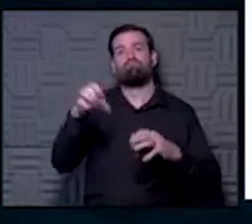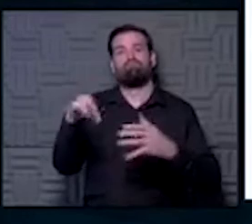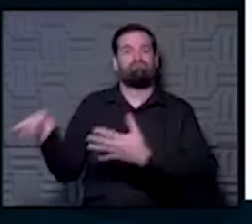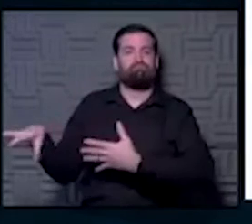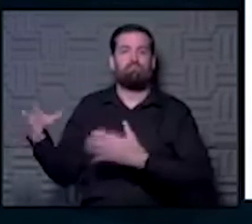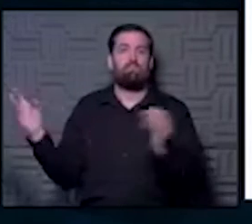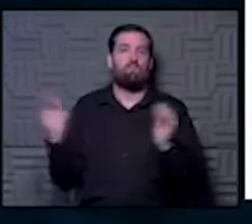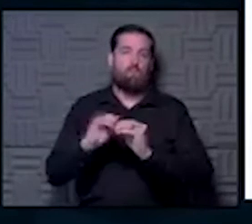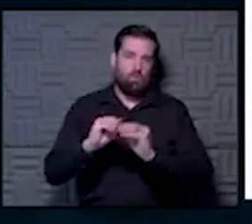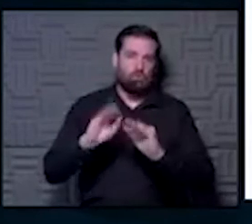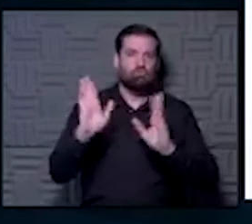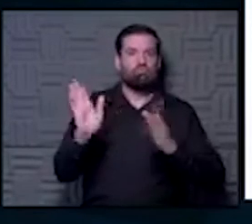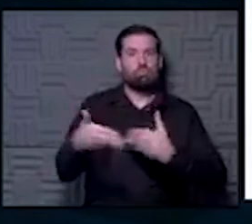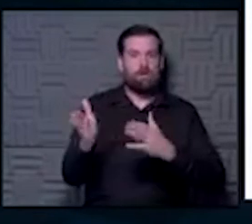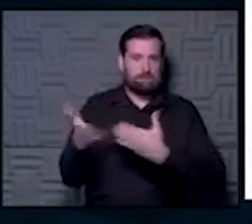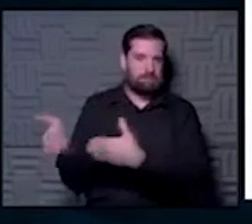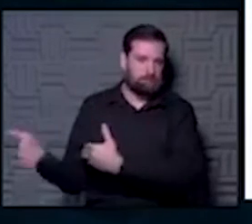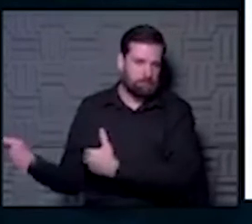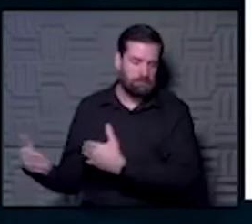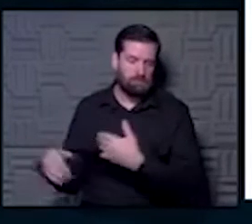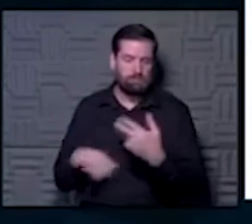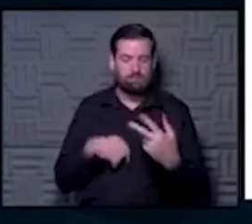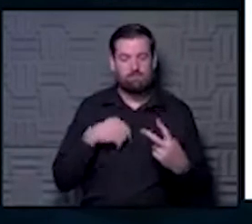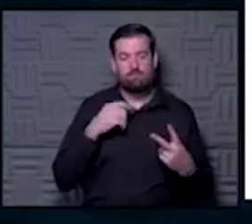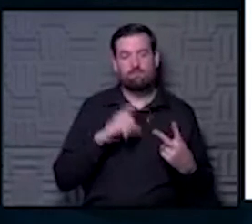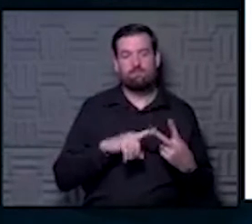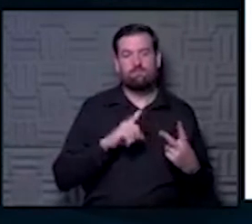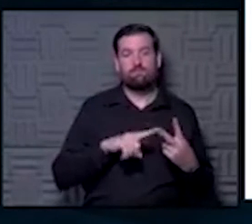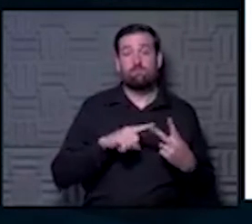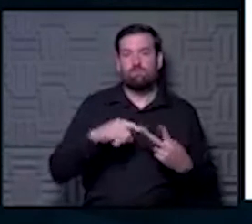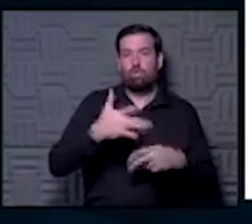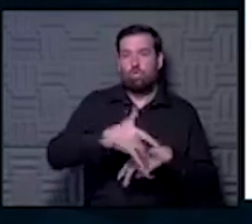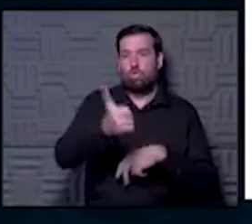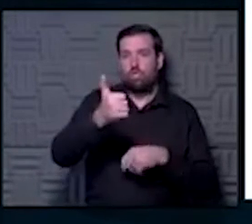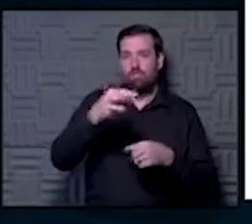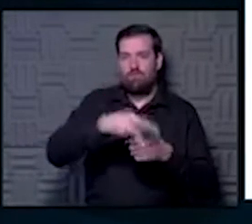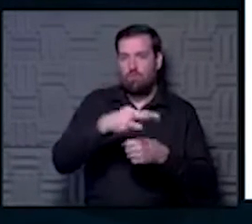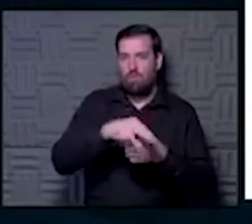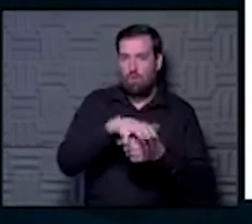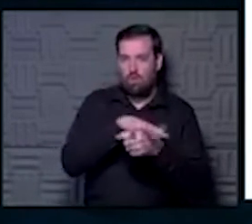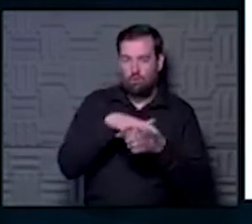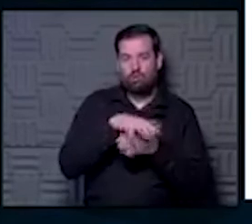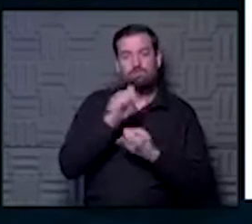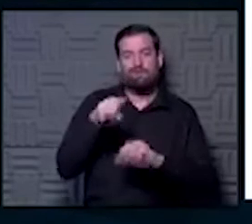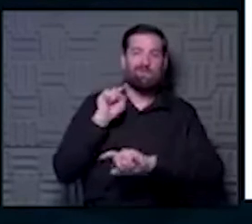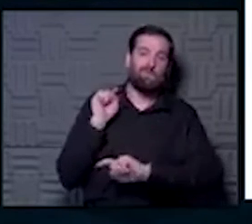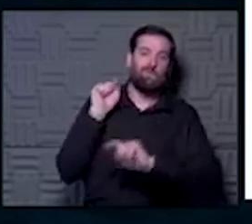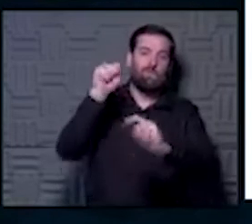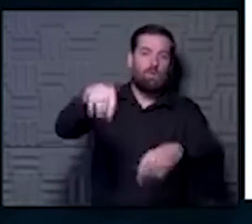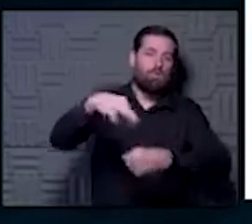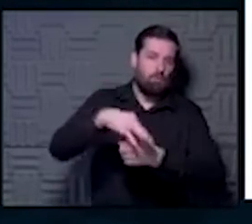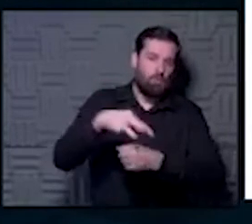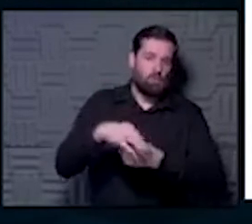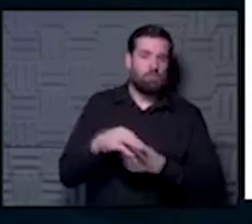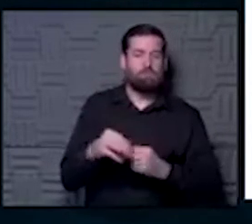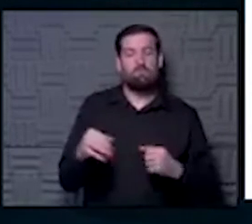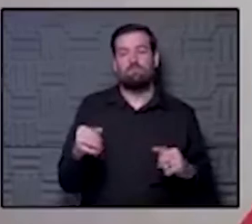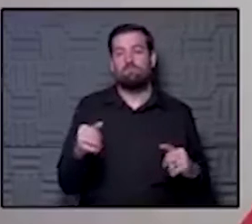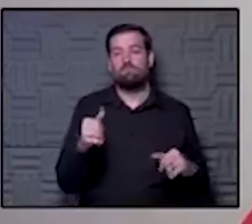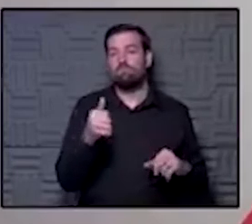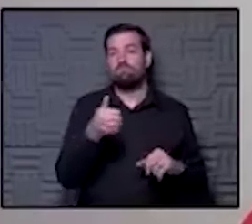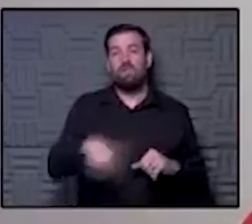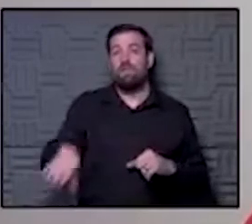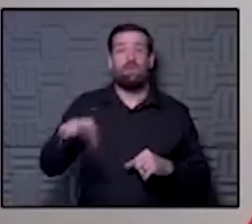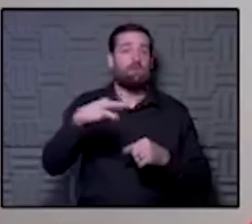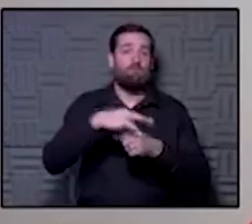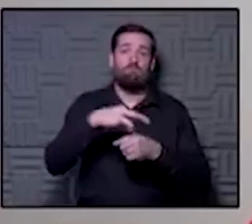boxes as well. And then there are early voting locations where you can vote in person. And those, any voting